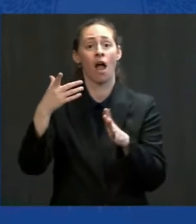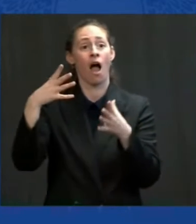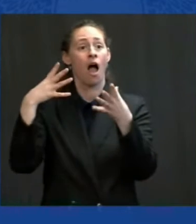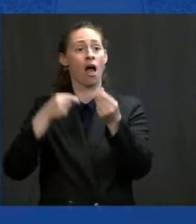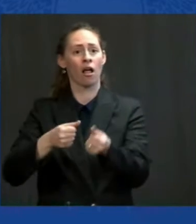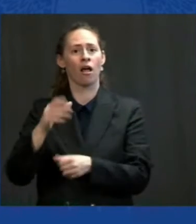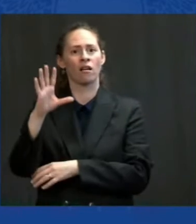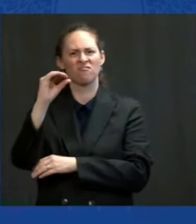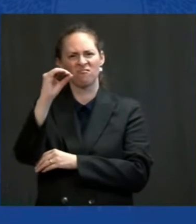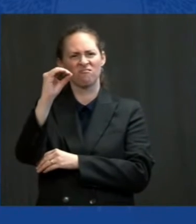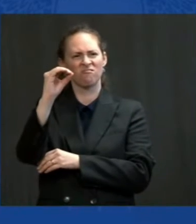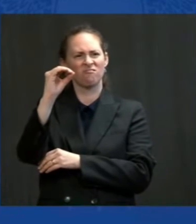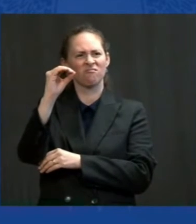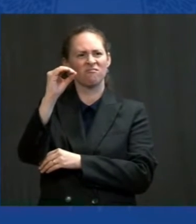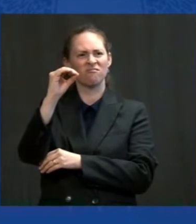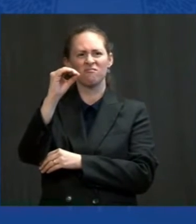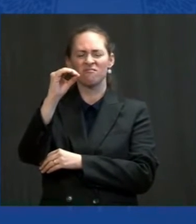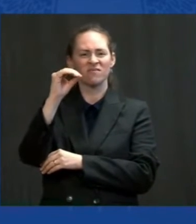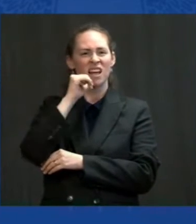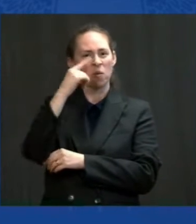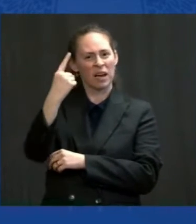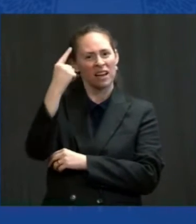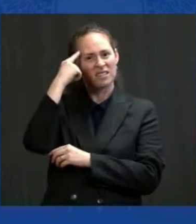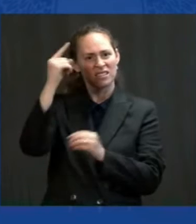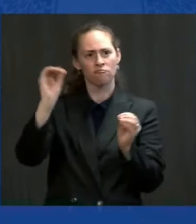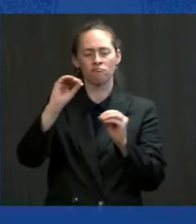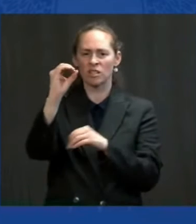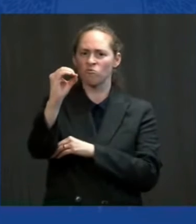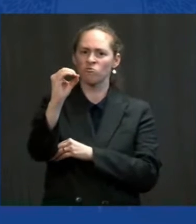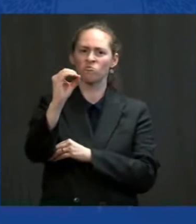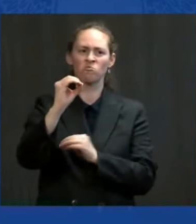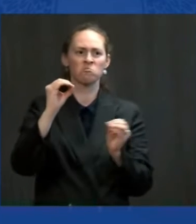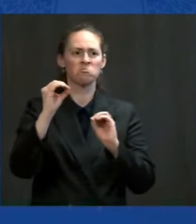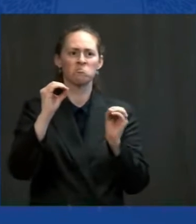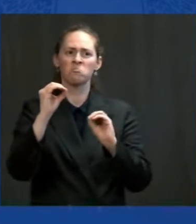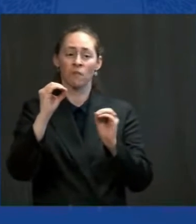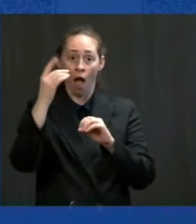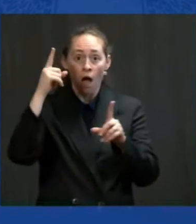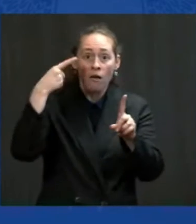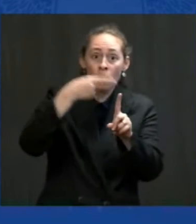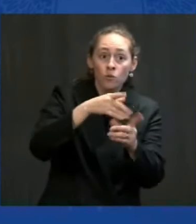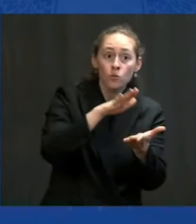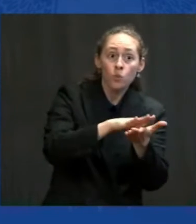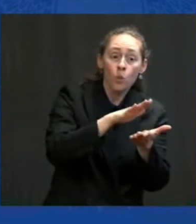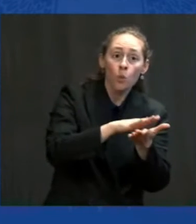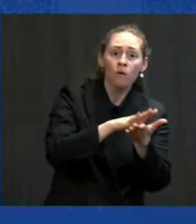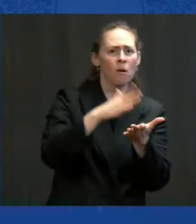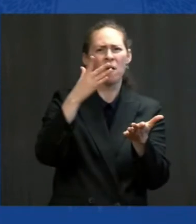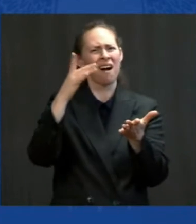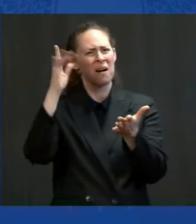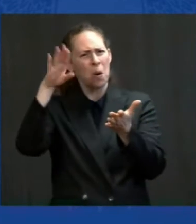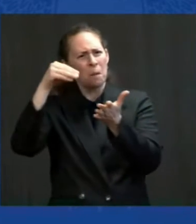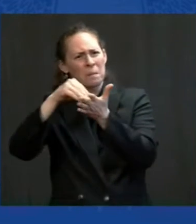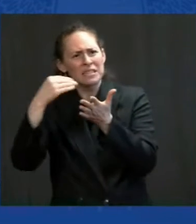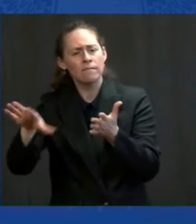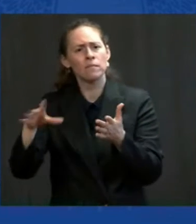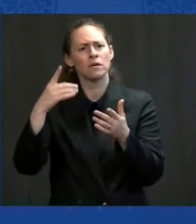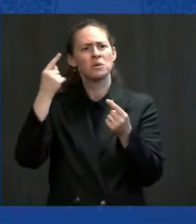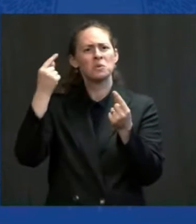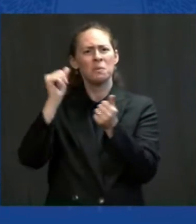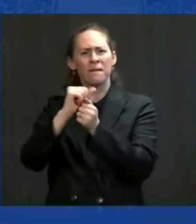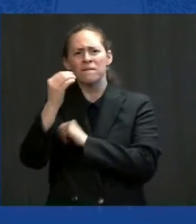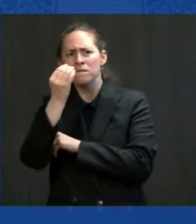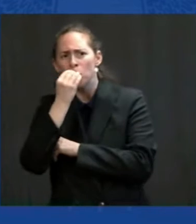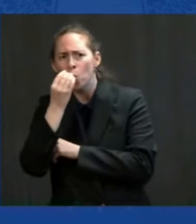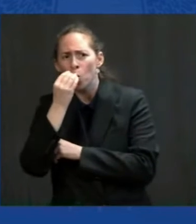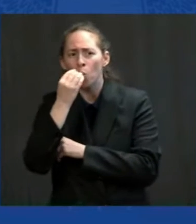it's not just tuition that's expensive — as was pointed out, living expenses, housing, meals, transportation. And that's why I